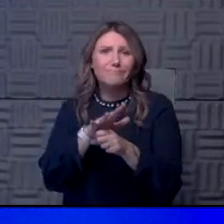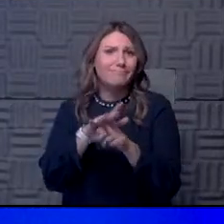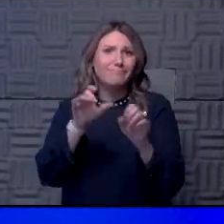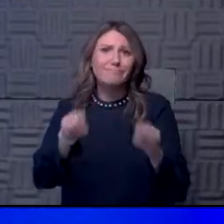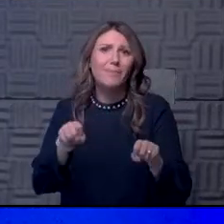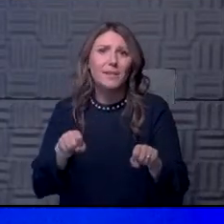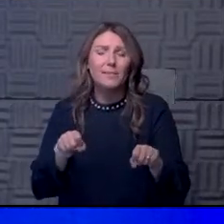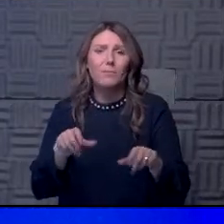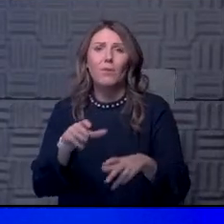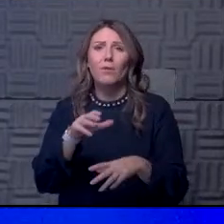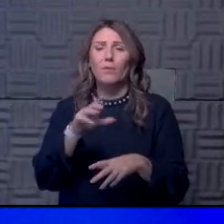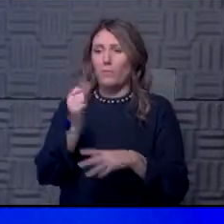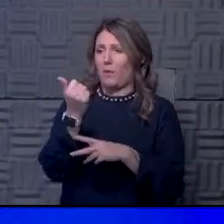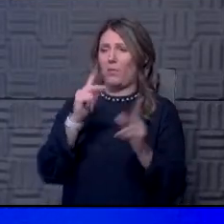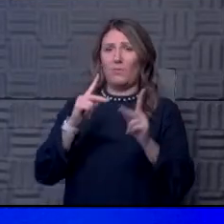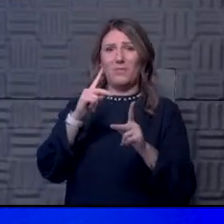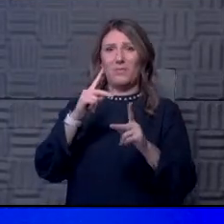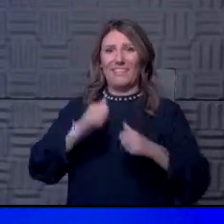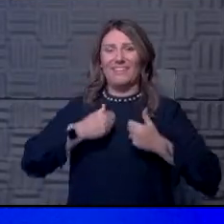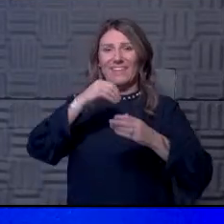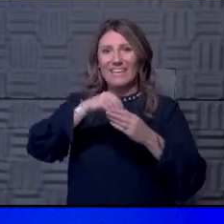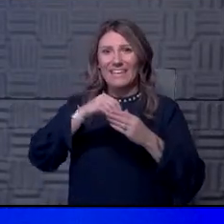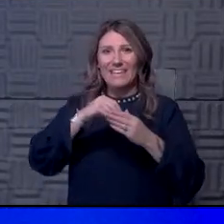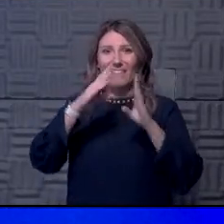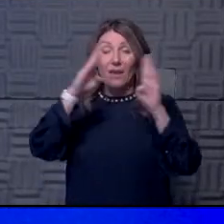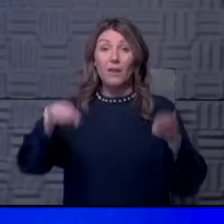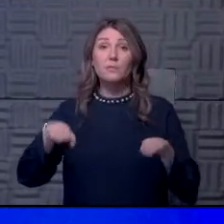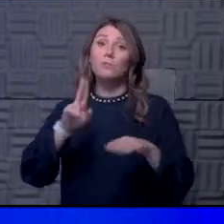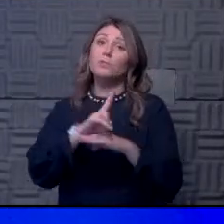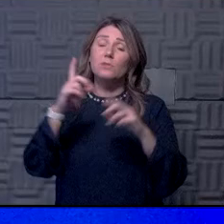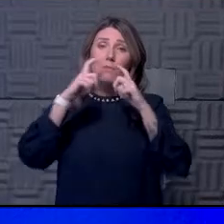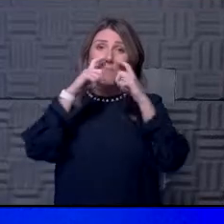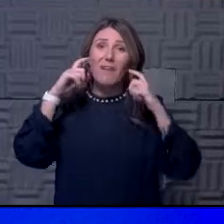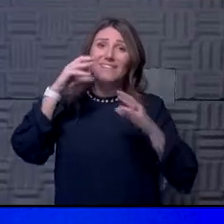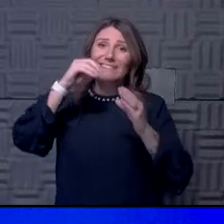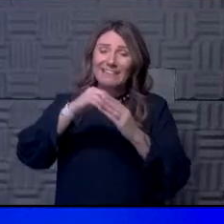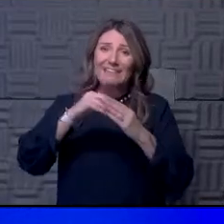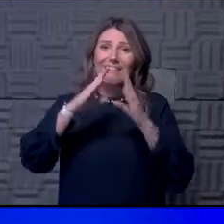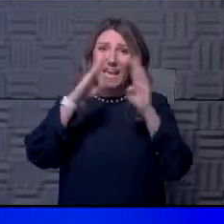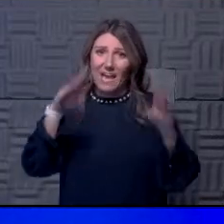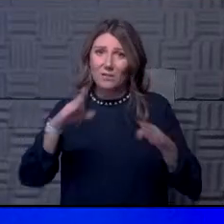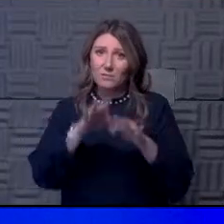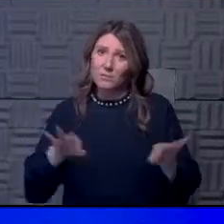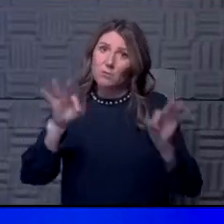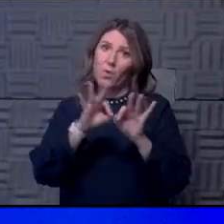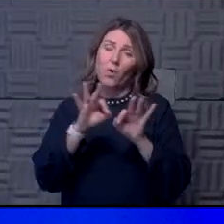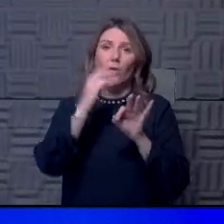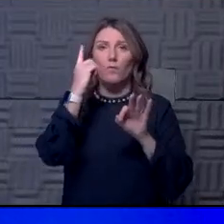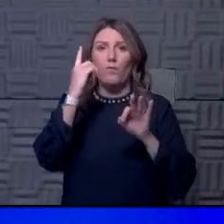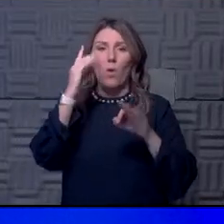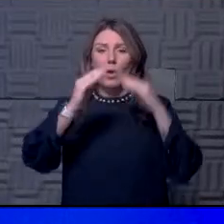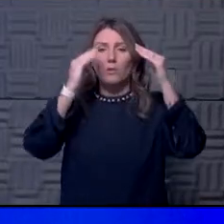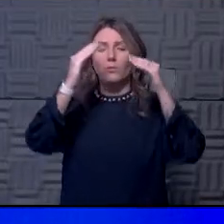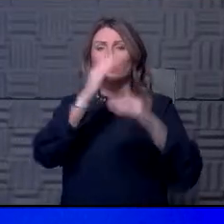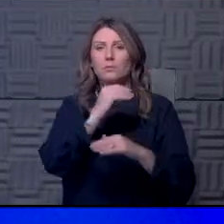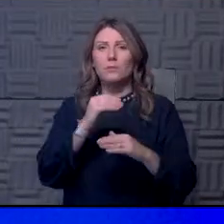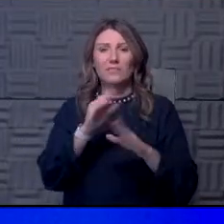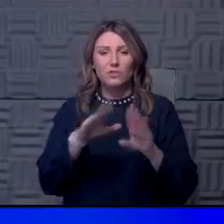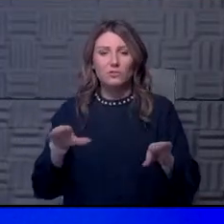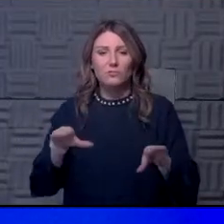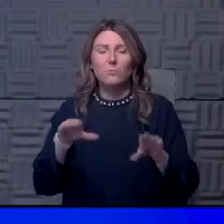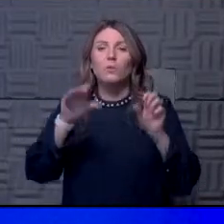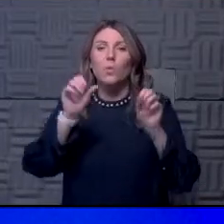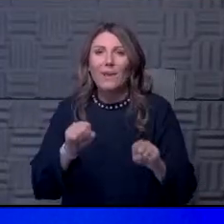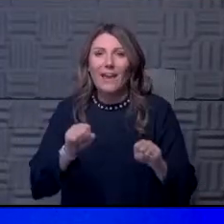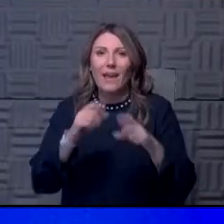from the other people in the household. Masking in the household is going to be very important, uh, for the adults and the children that are of age to